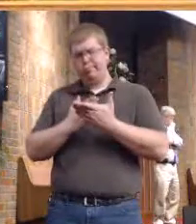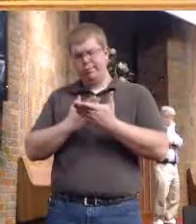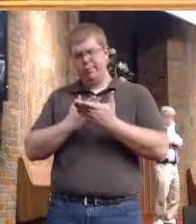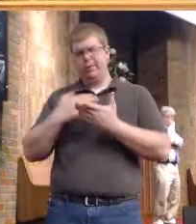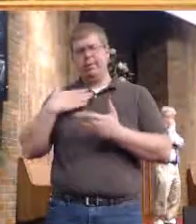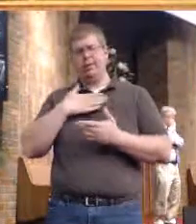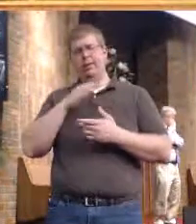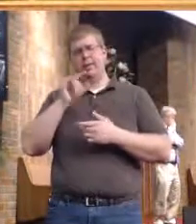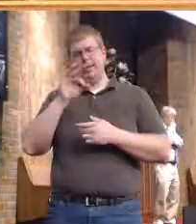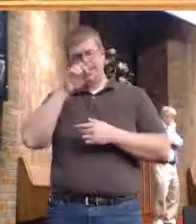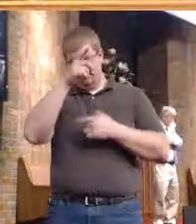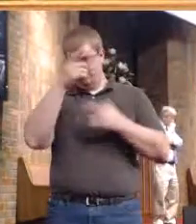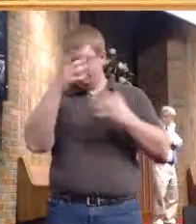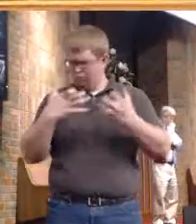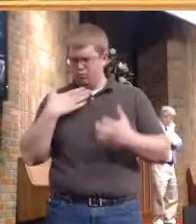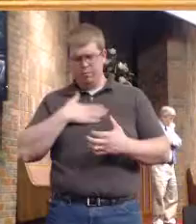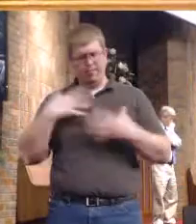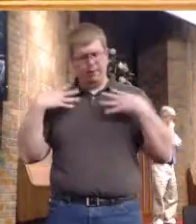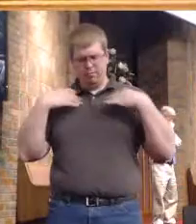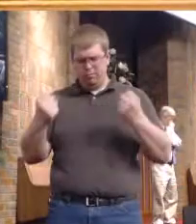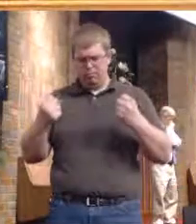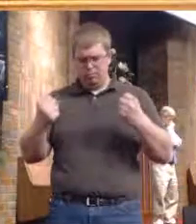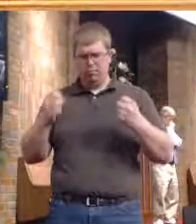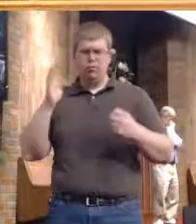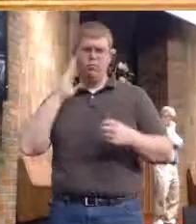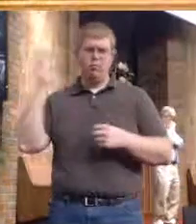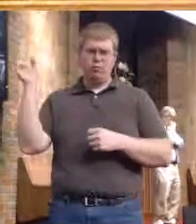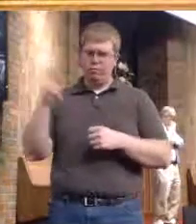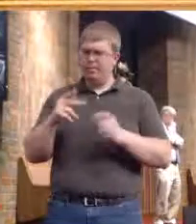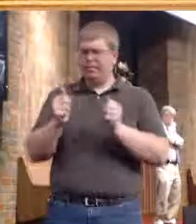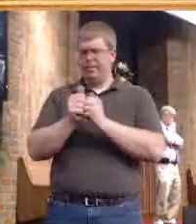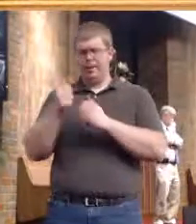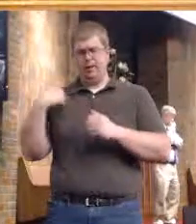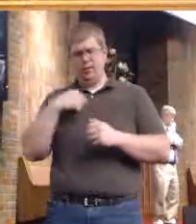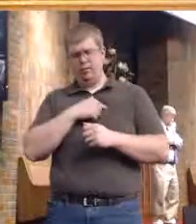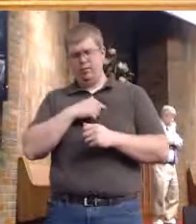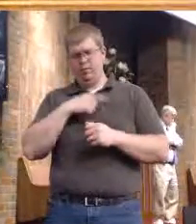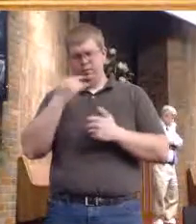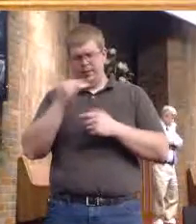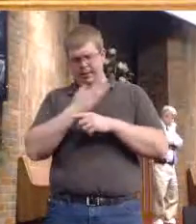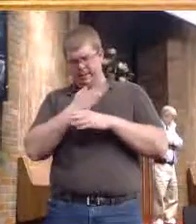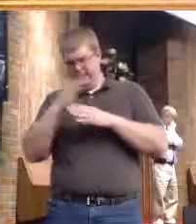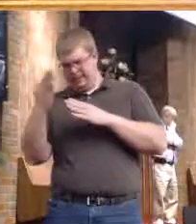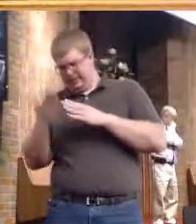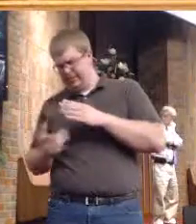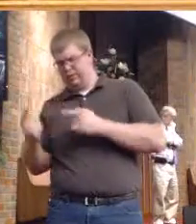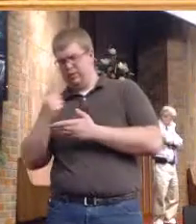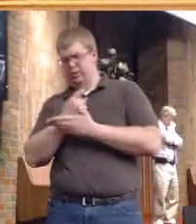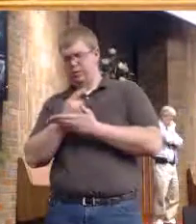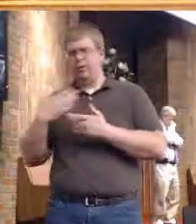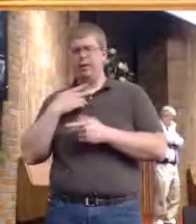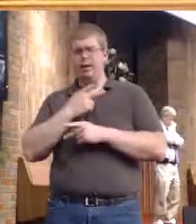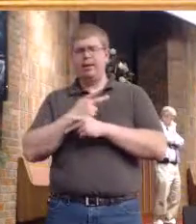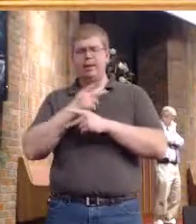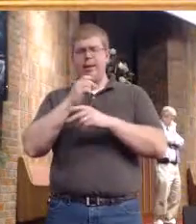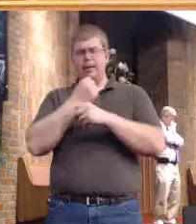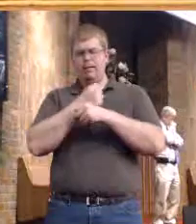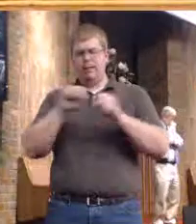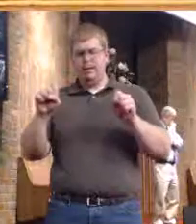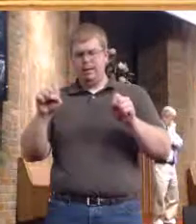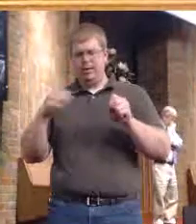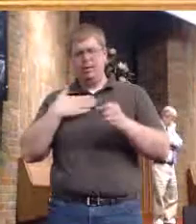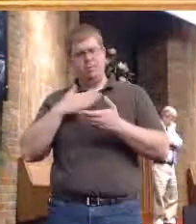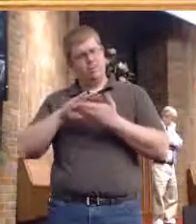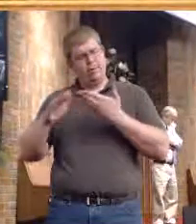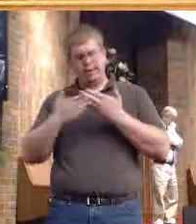your will and bring them back to us. Take care of us as we go through the remainder of this week. Keep us all safe. Give us where we fail and